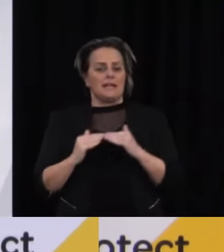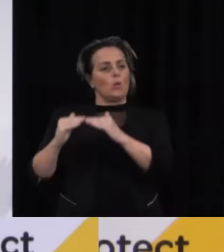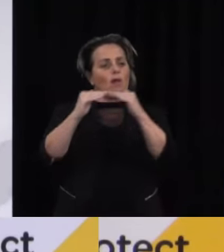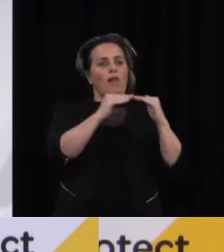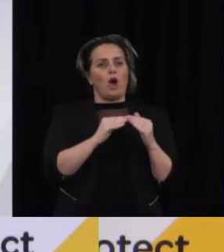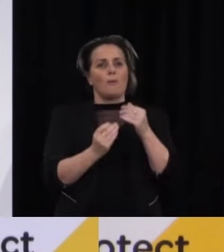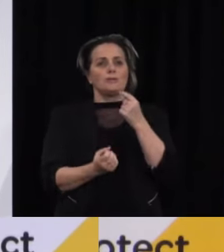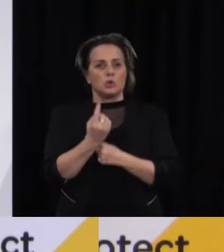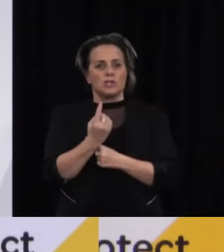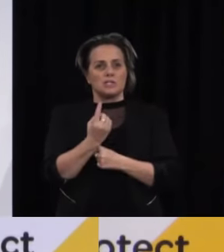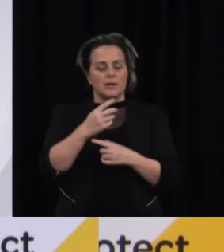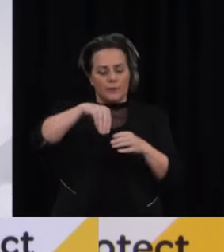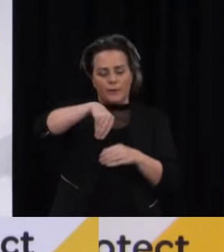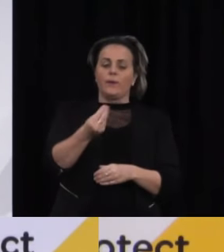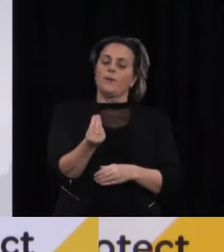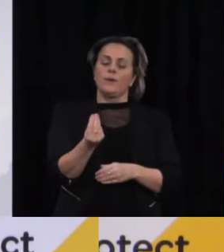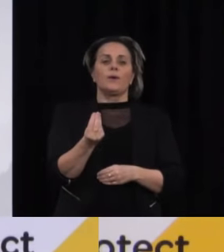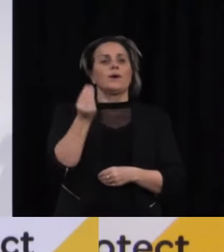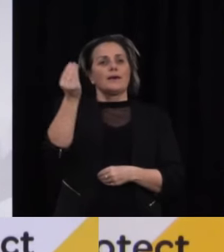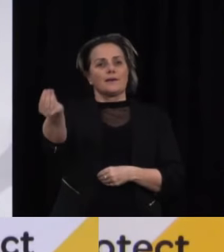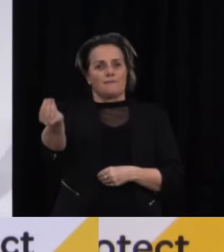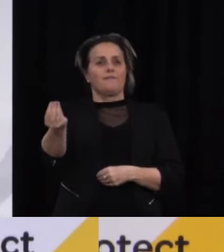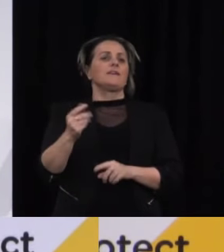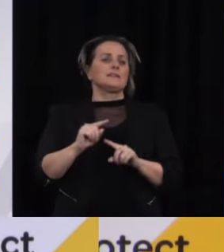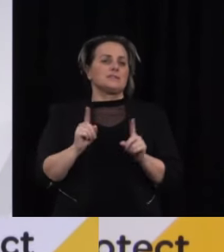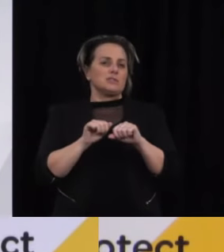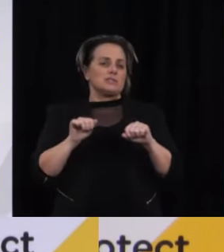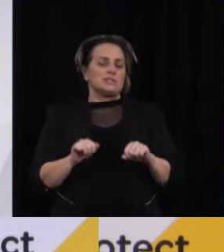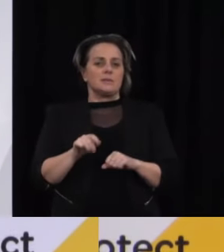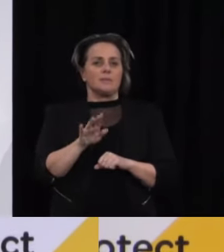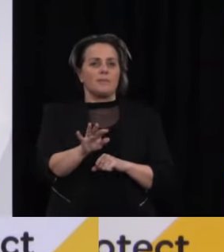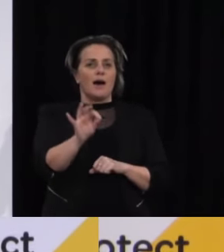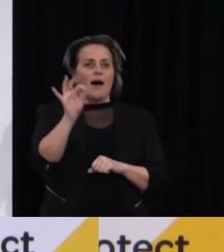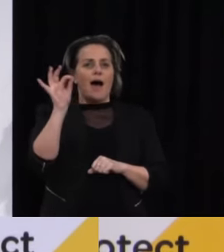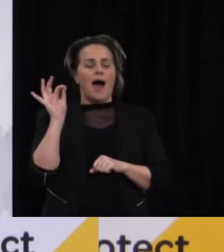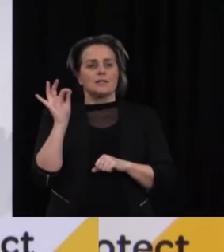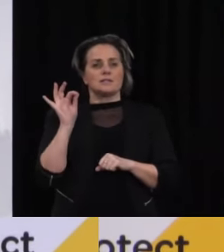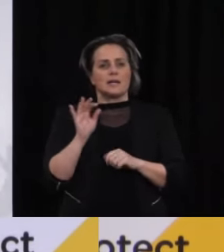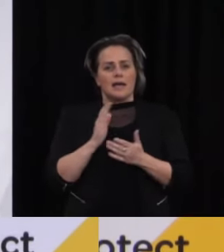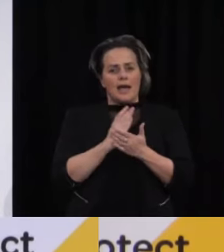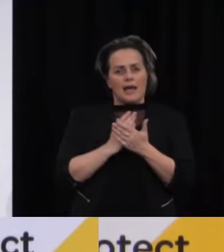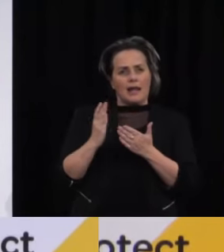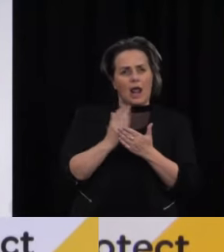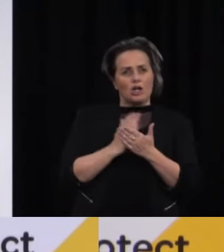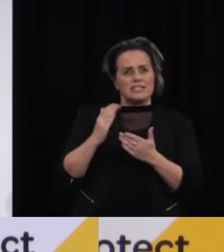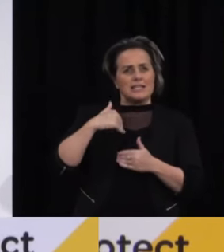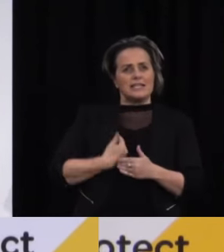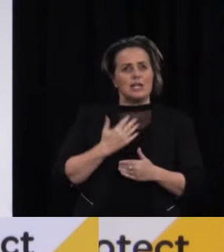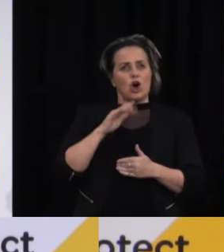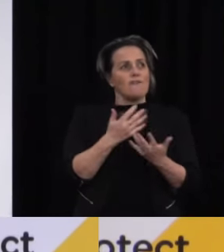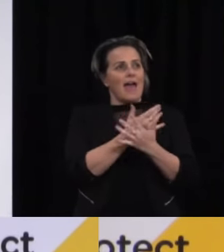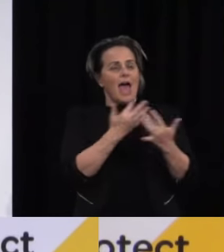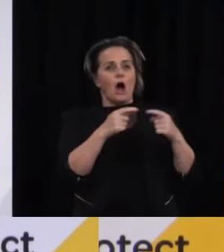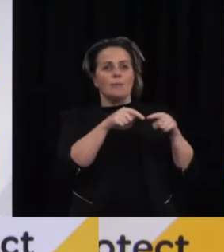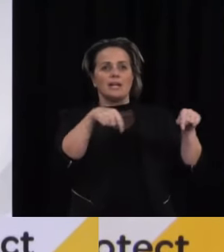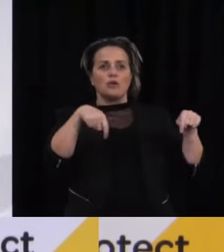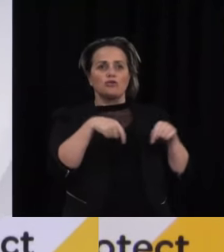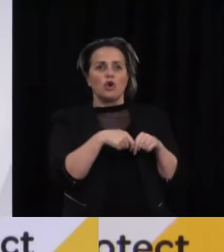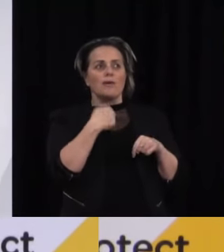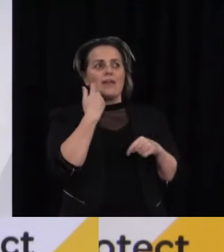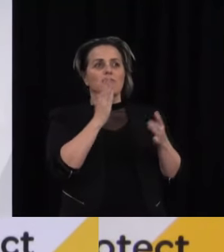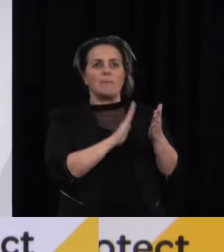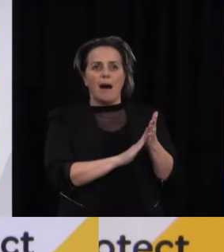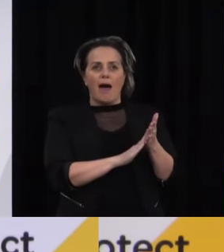drawn out and have the opportunity to book. Will you put more transparency in place to show how many rooms are available for each month,